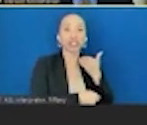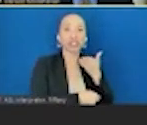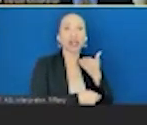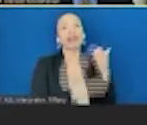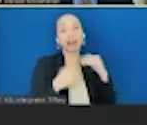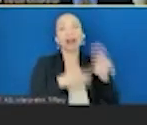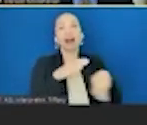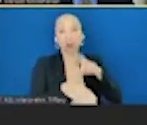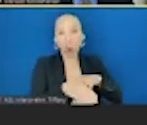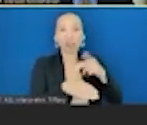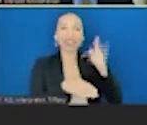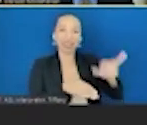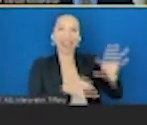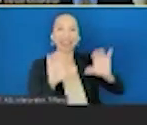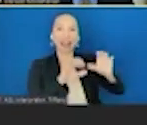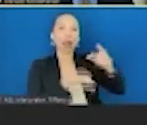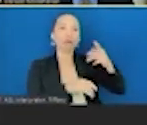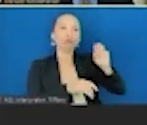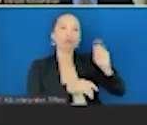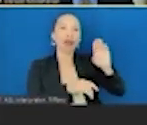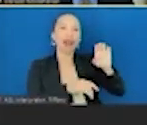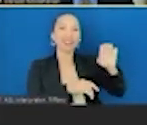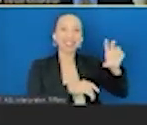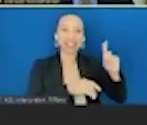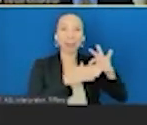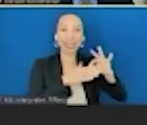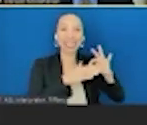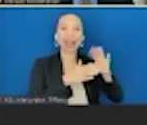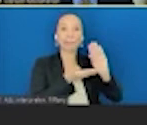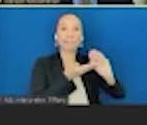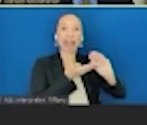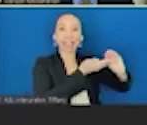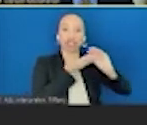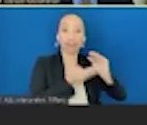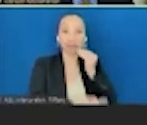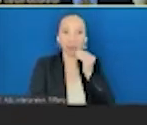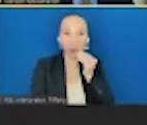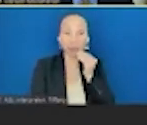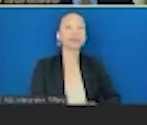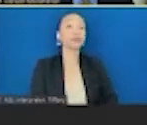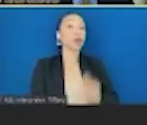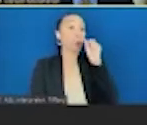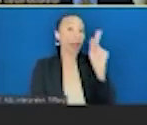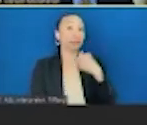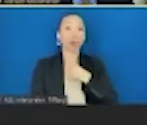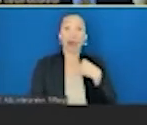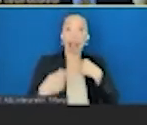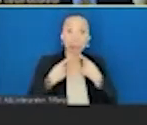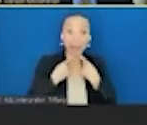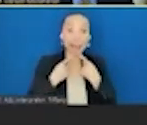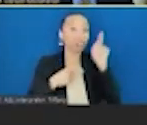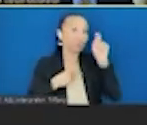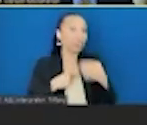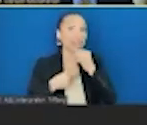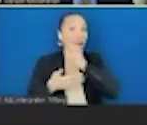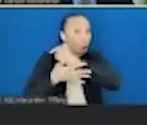and other highly processed and packaged foods. Now, no, I'm not saying to eat all foods in moderation. I do not think that is the right scientific